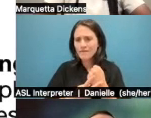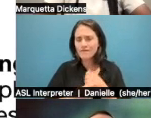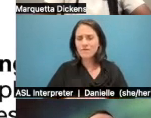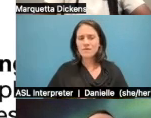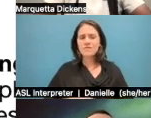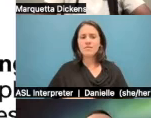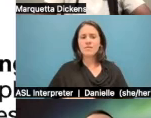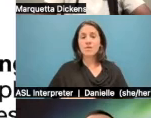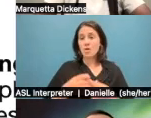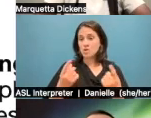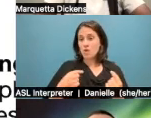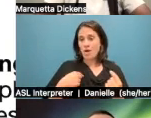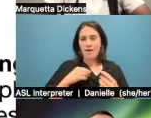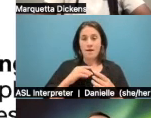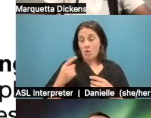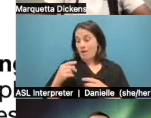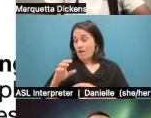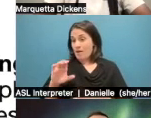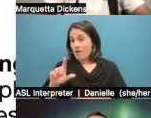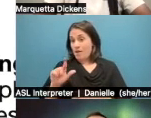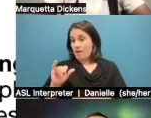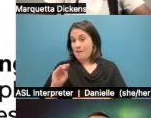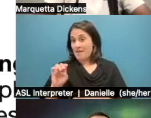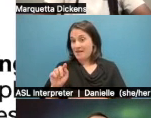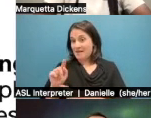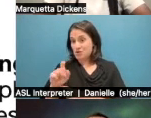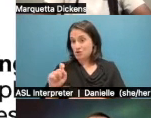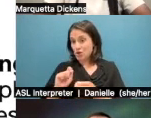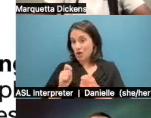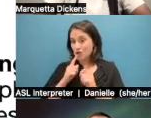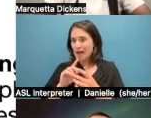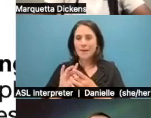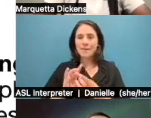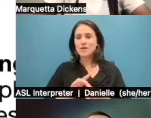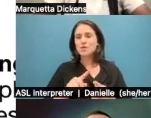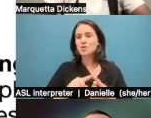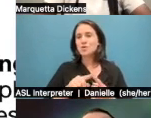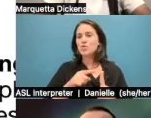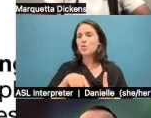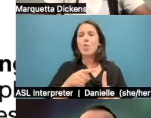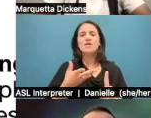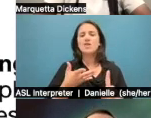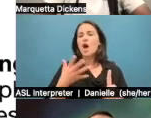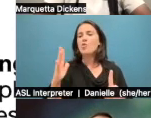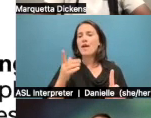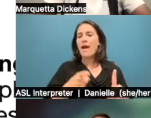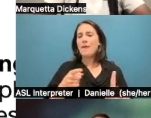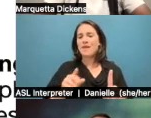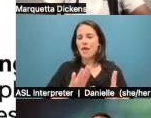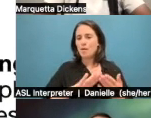already care about in their communities. So it's like their homes, their sacred places, their history. All the stuff that Marquetta was talking about